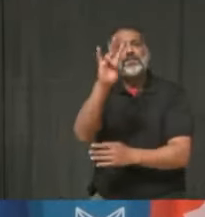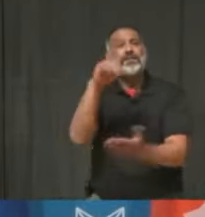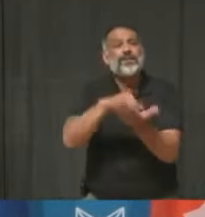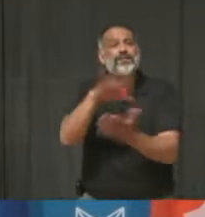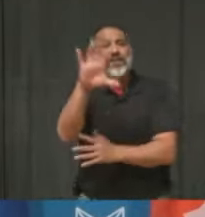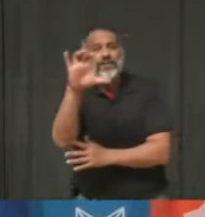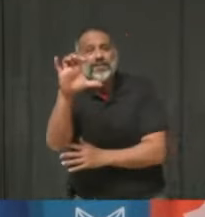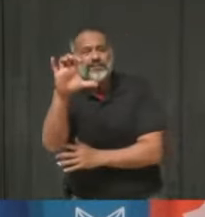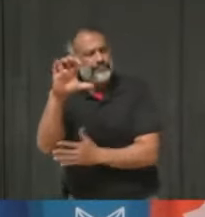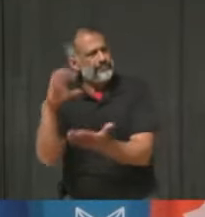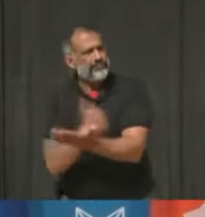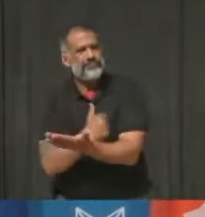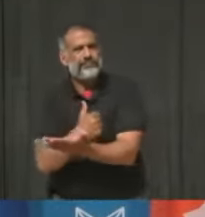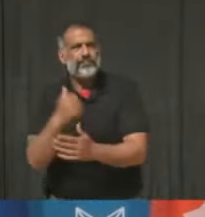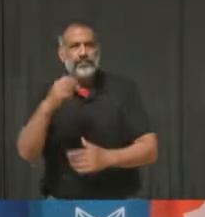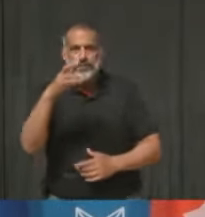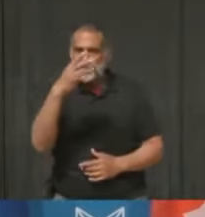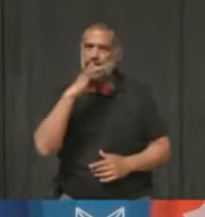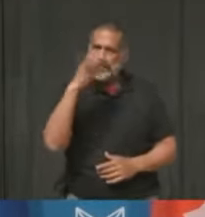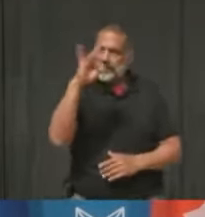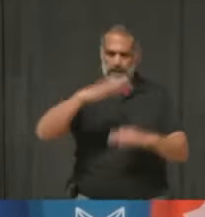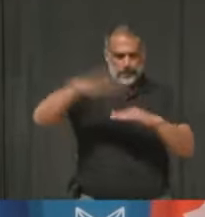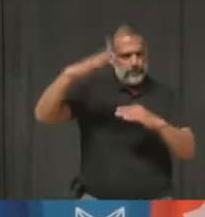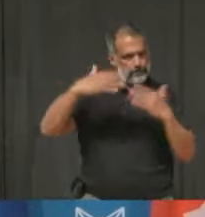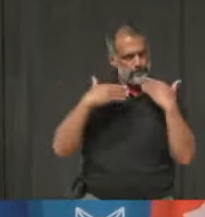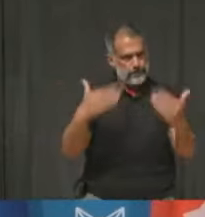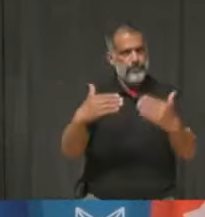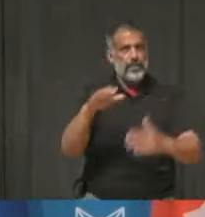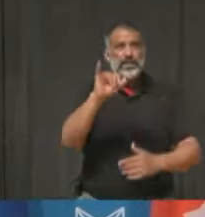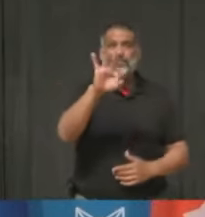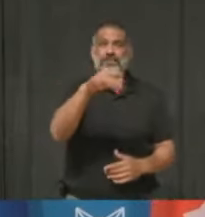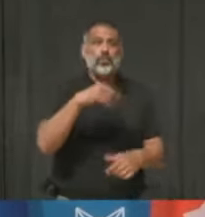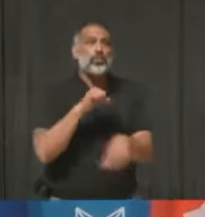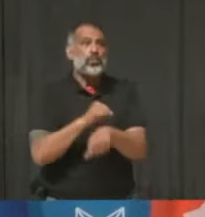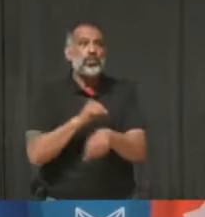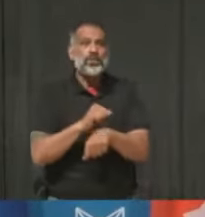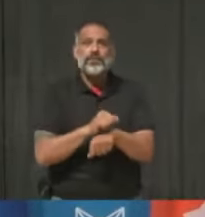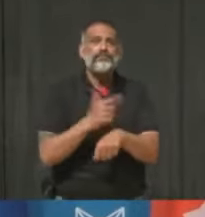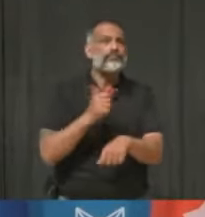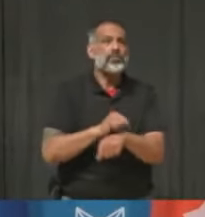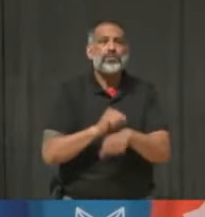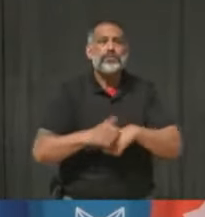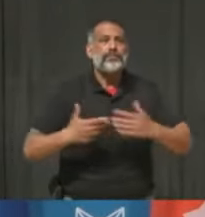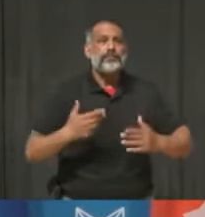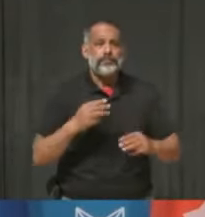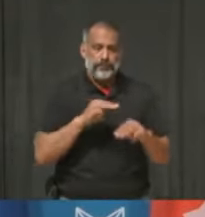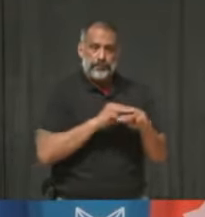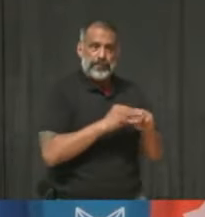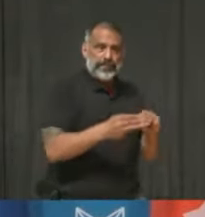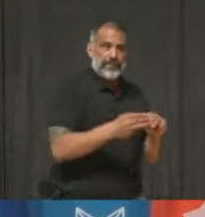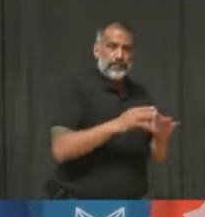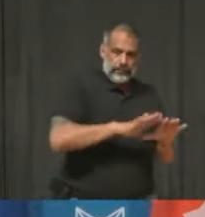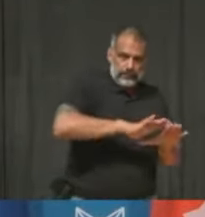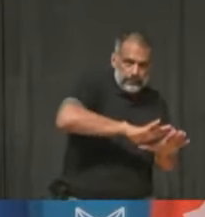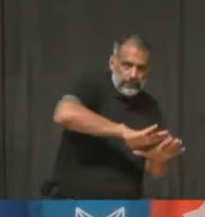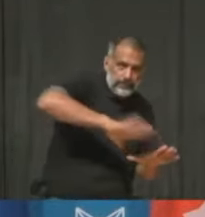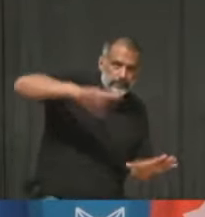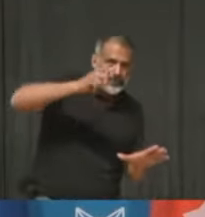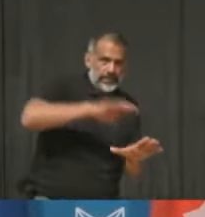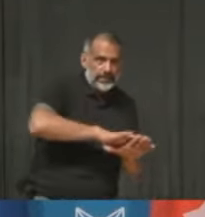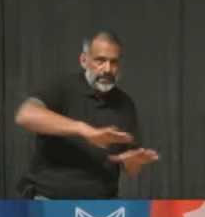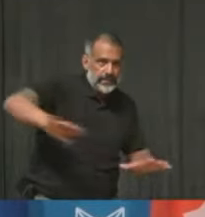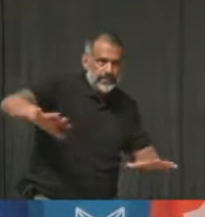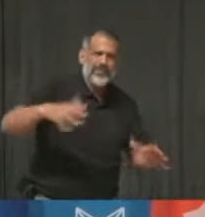18 plus and also if you happen to be one of those groups like workers who live or who work in Peel, you know, certainly we are really encouraging